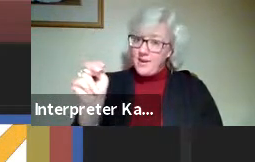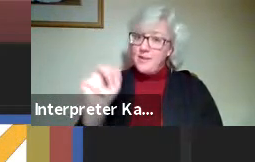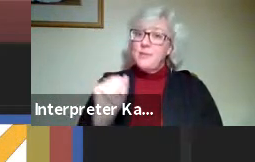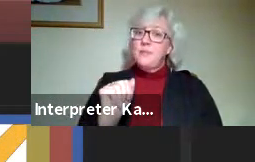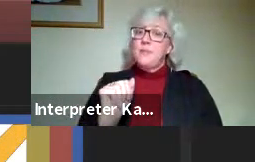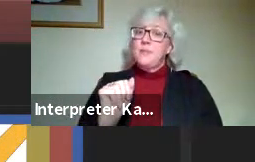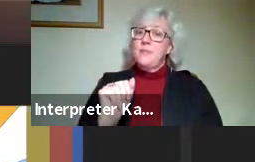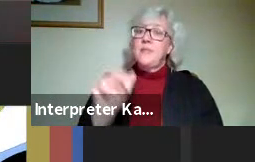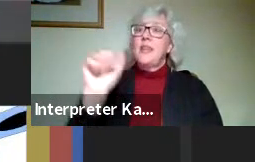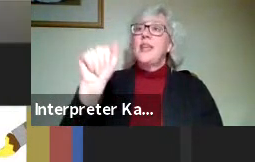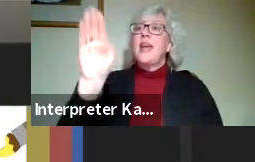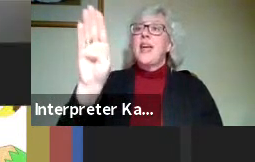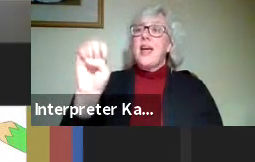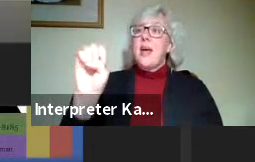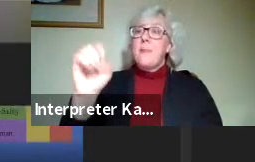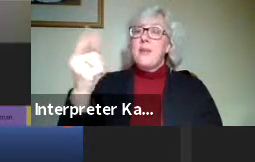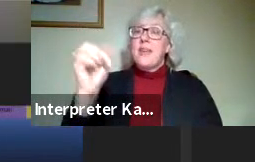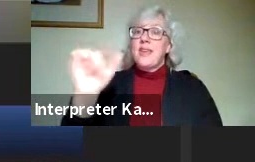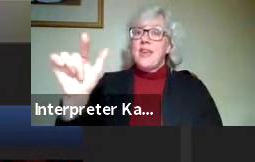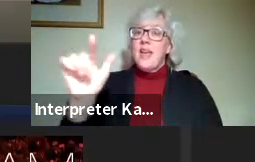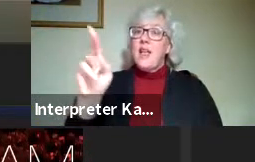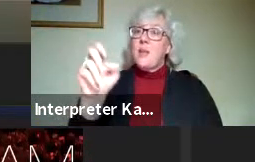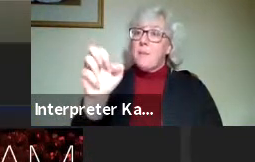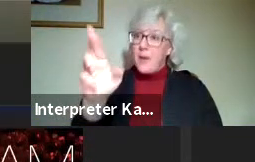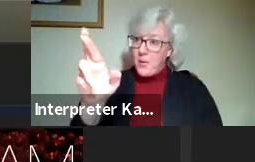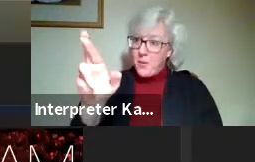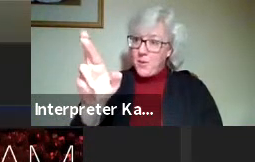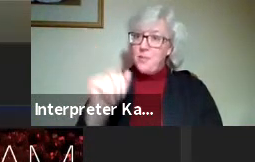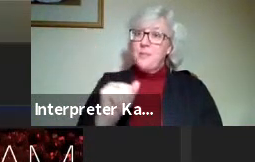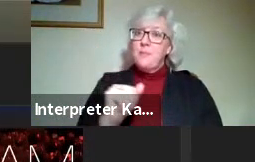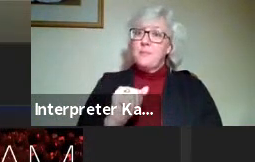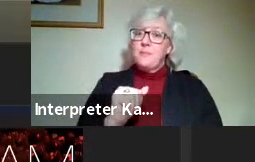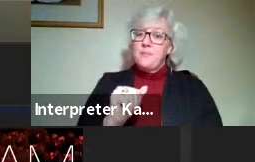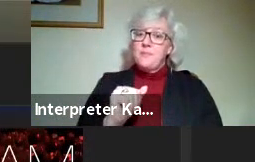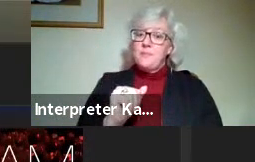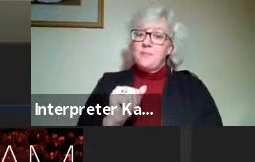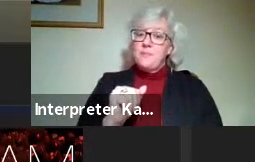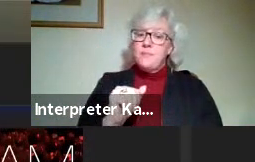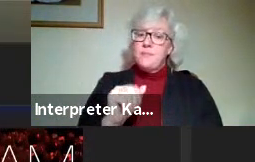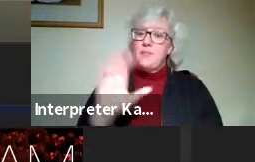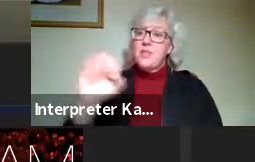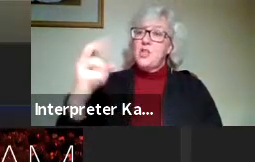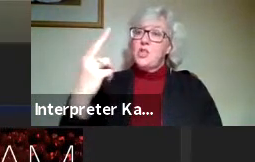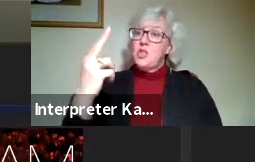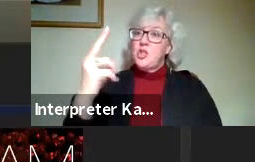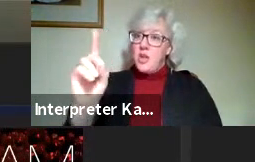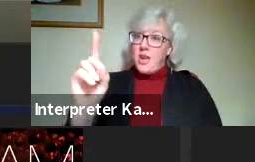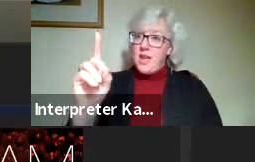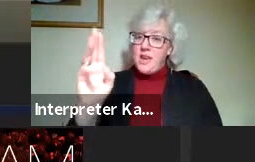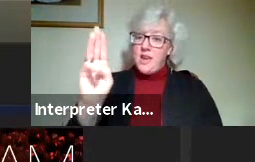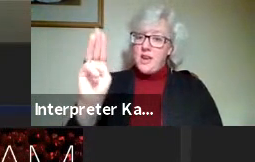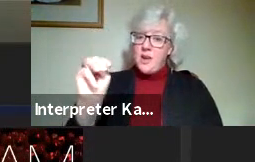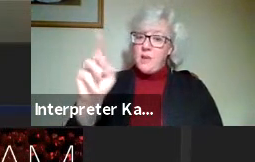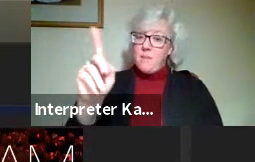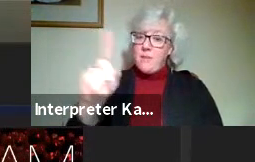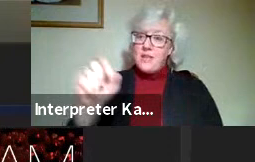Abigail Maurer, Chad Metzinger,